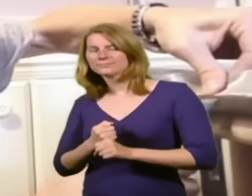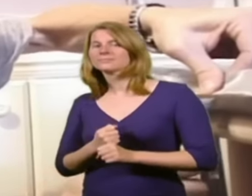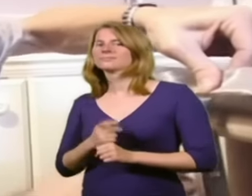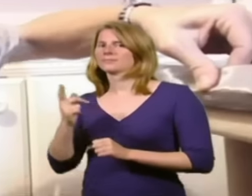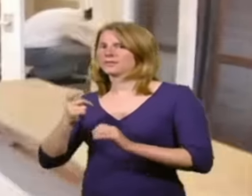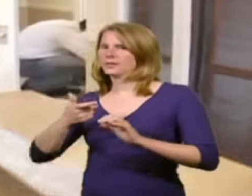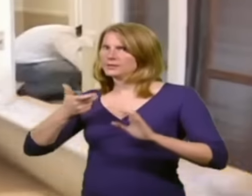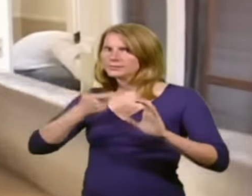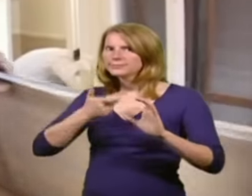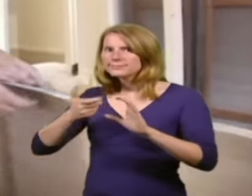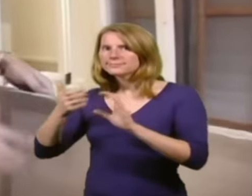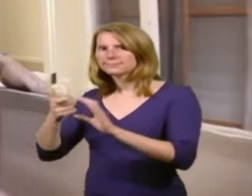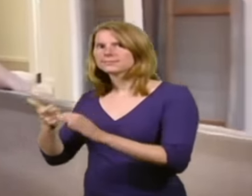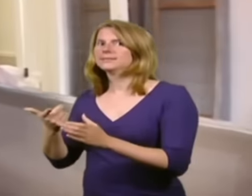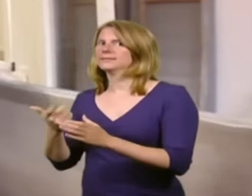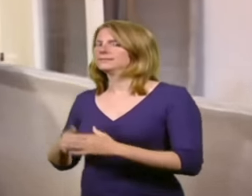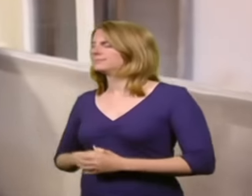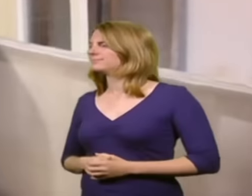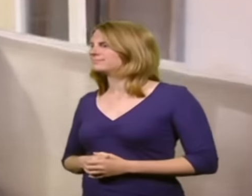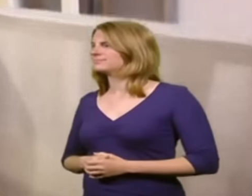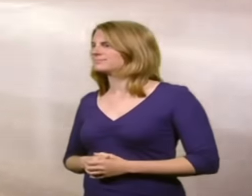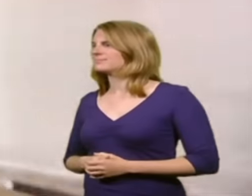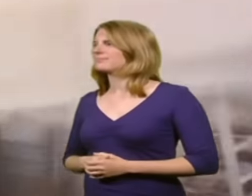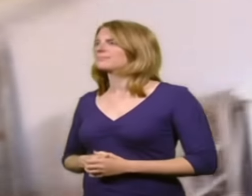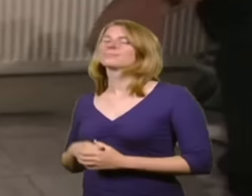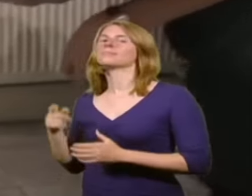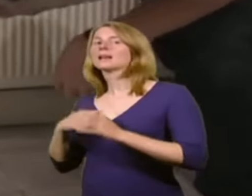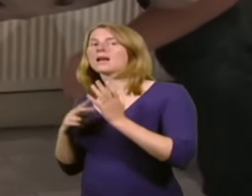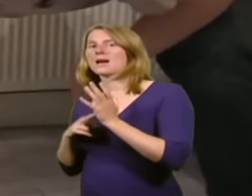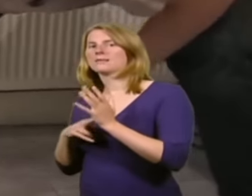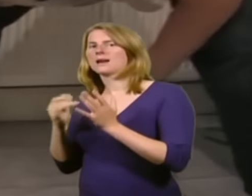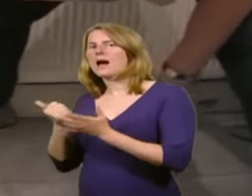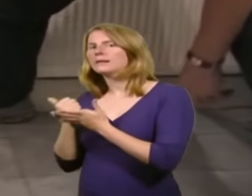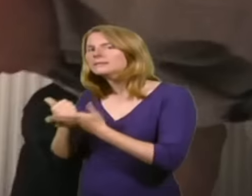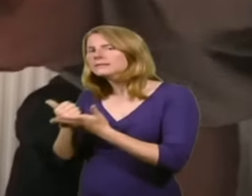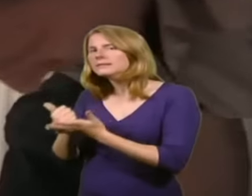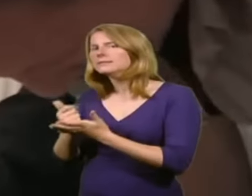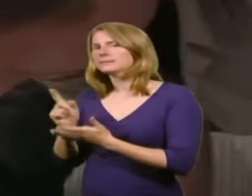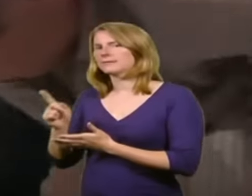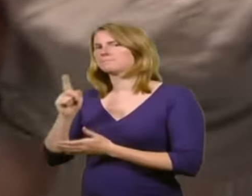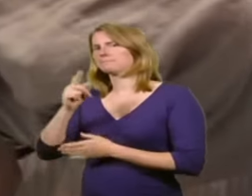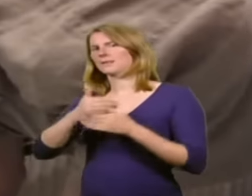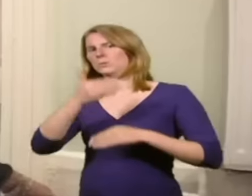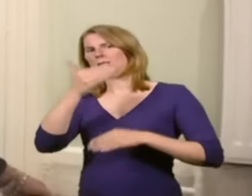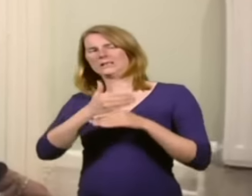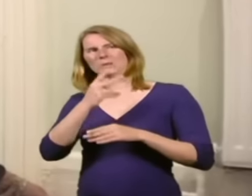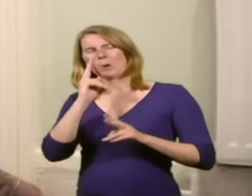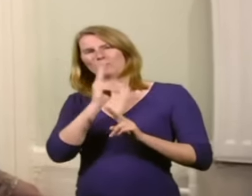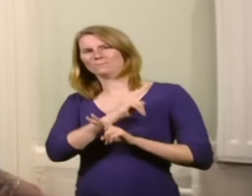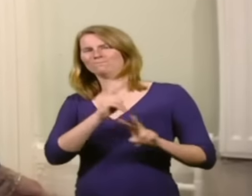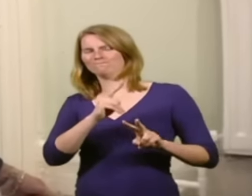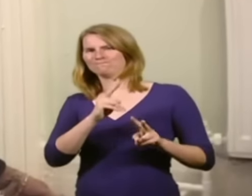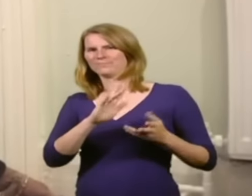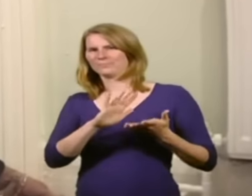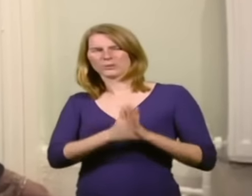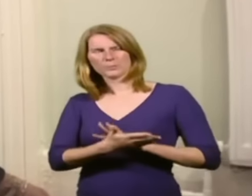avoid. Meanwhile, Anne's got a tip for dealing with a window without a view. What we're doing is making an etched glass